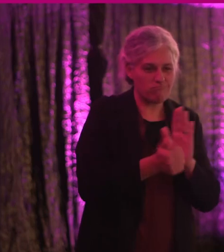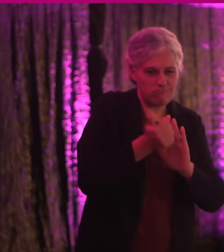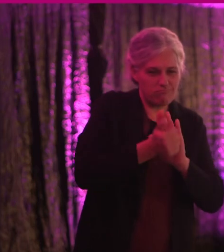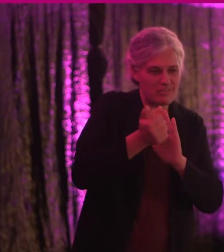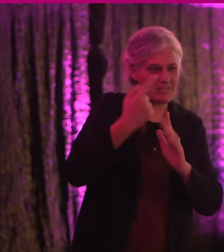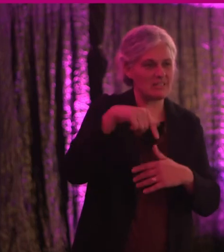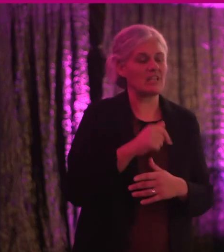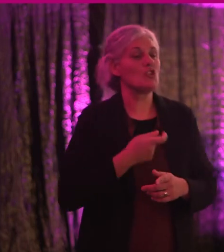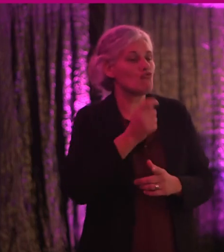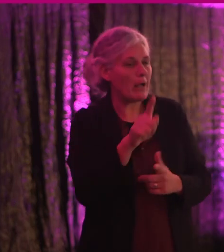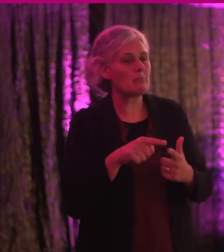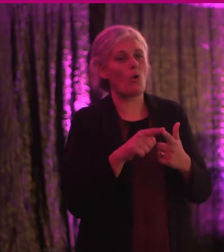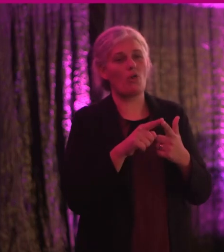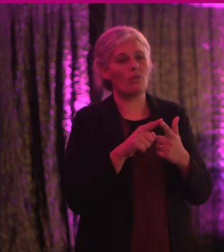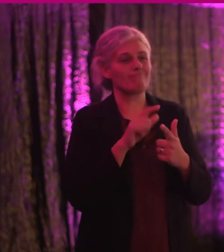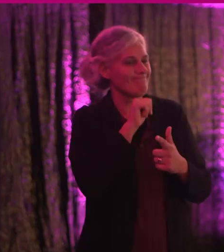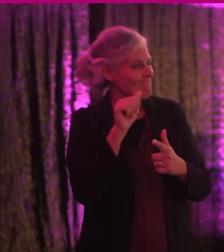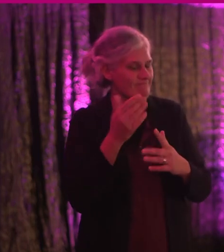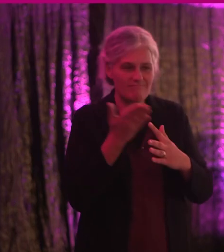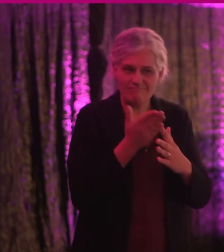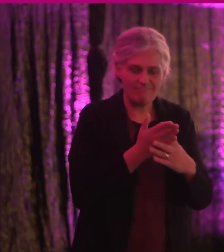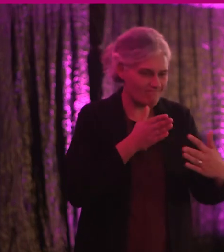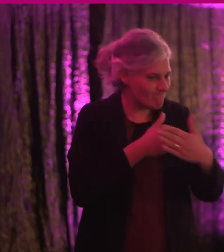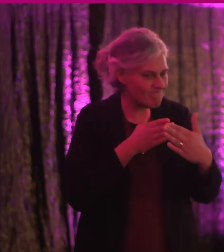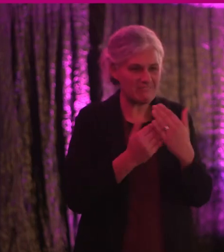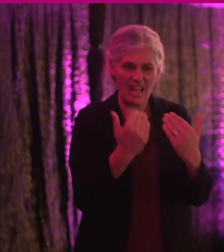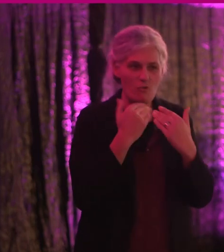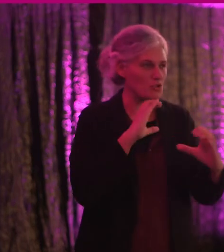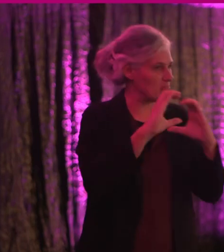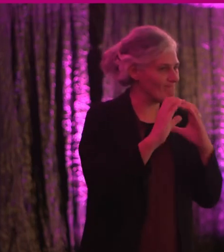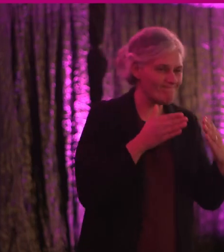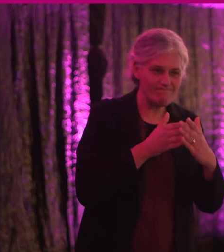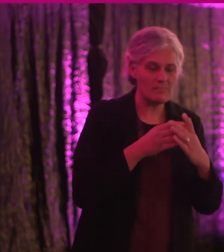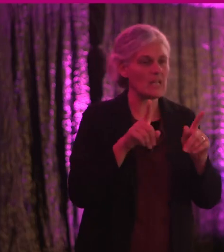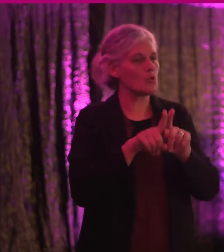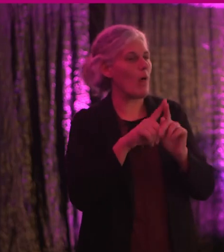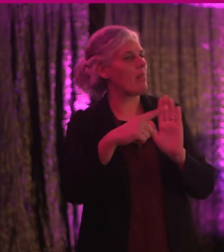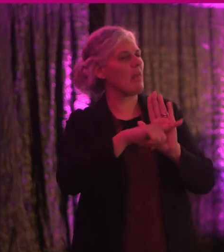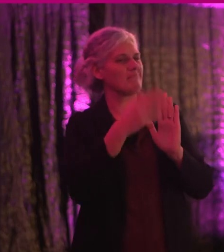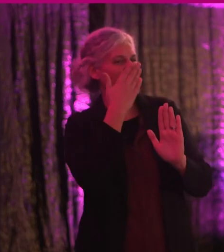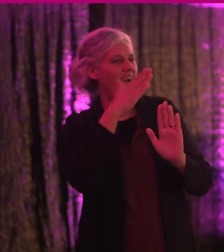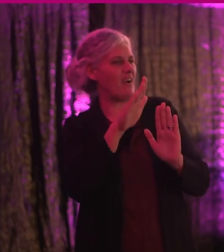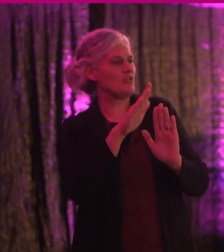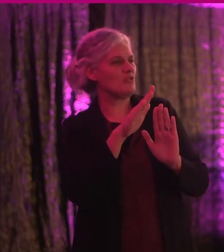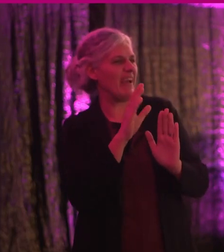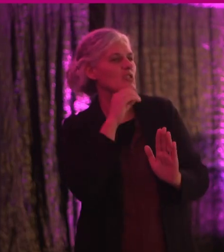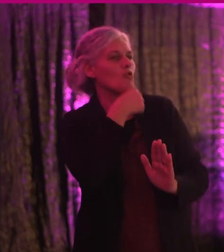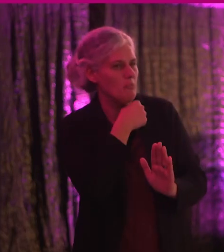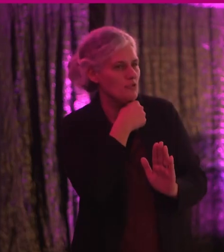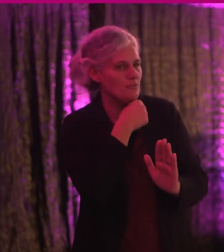services and transport, inaccessible information and communication, as well as negative attitudes and assumptions.